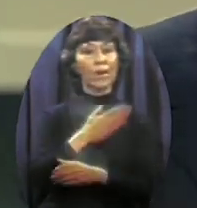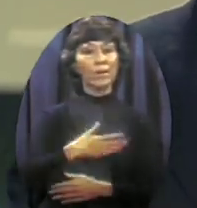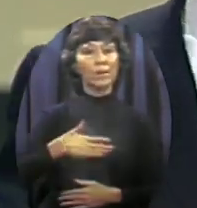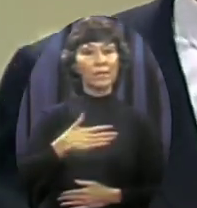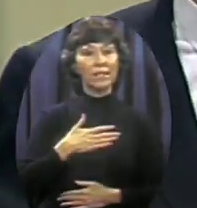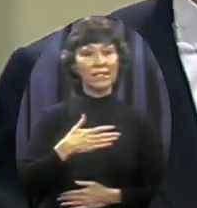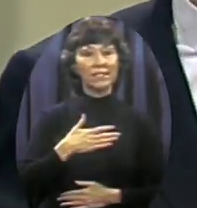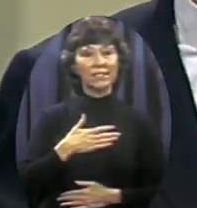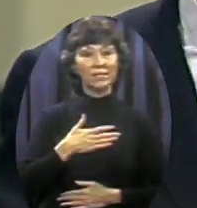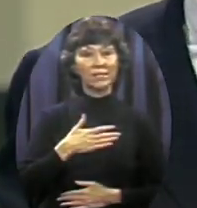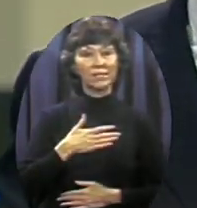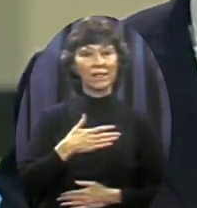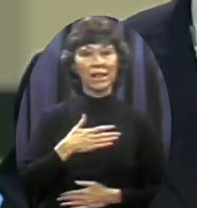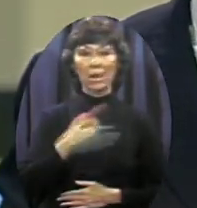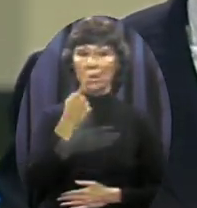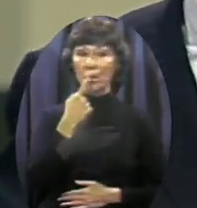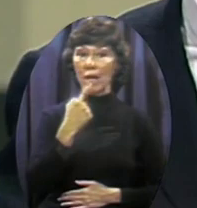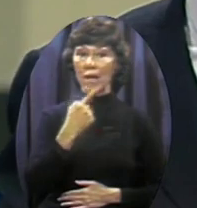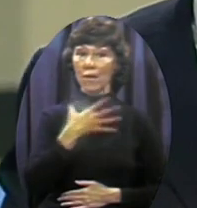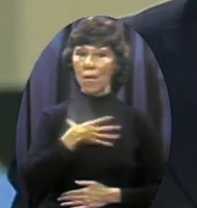stands for private property ownership